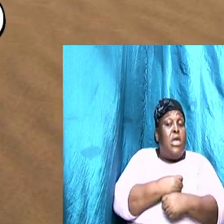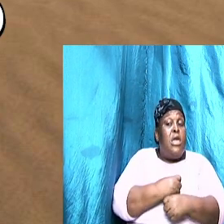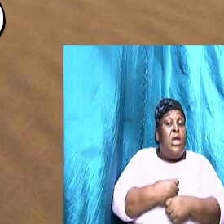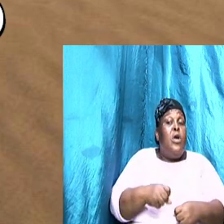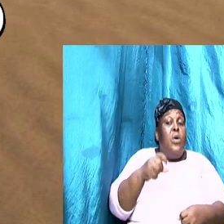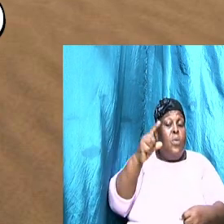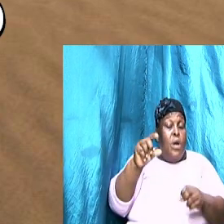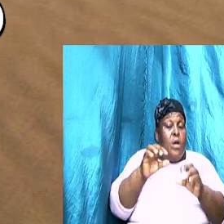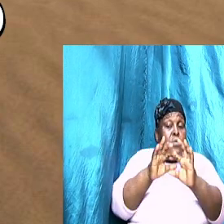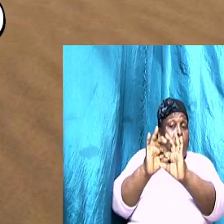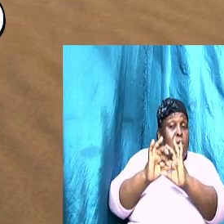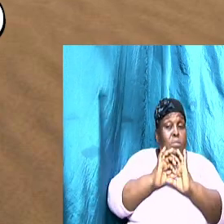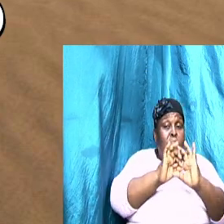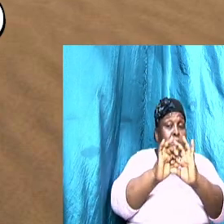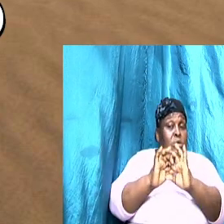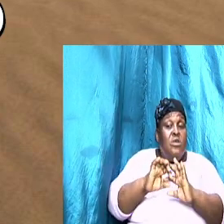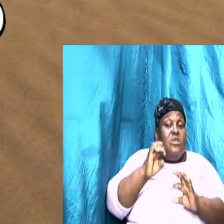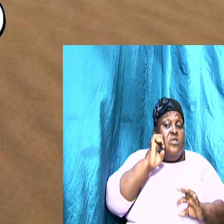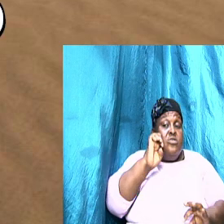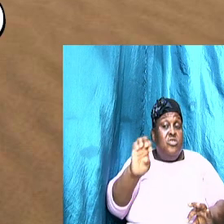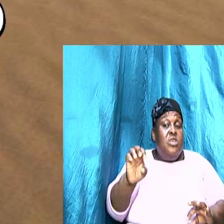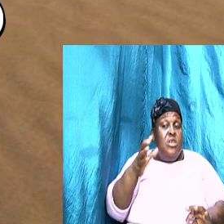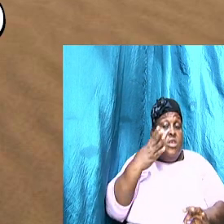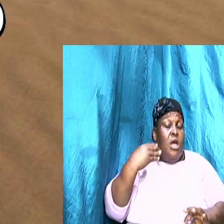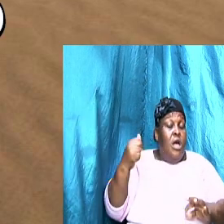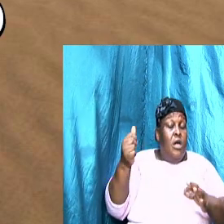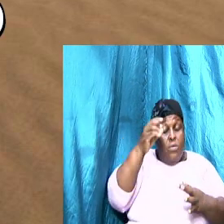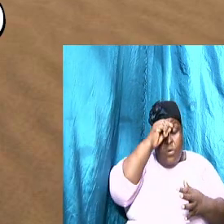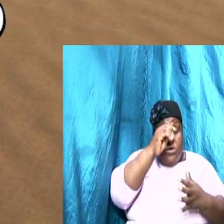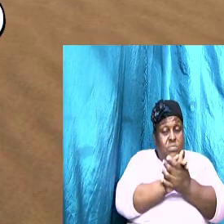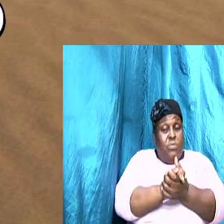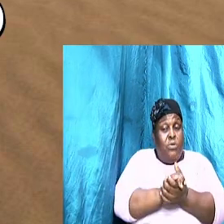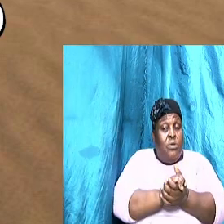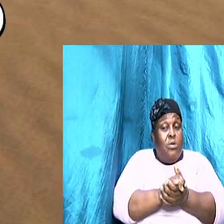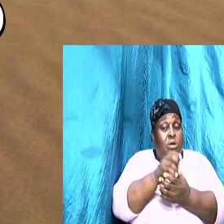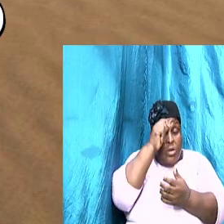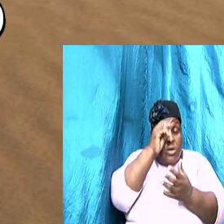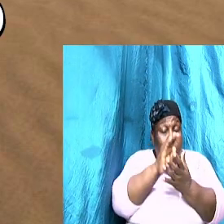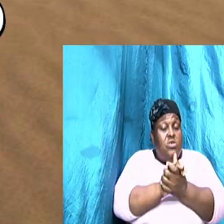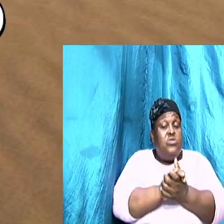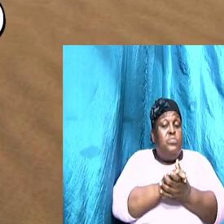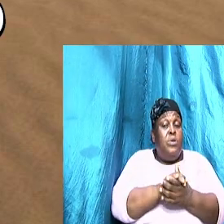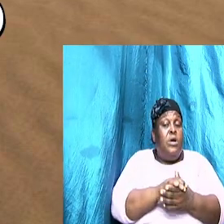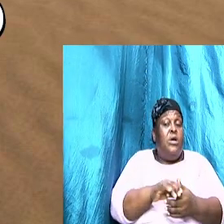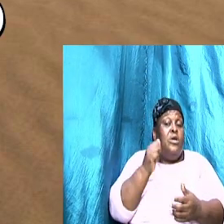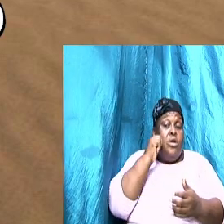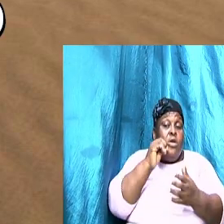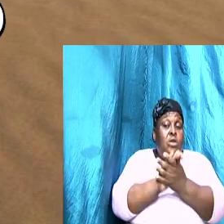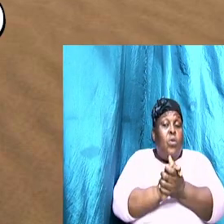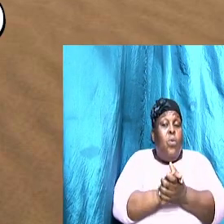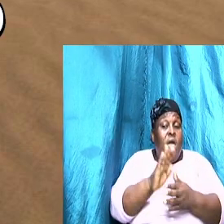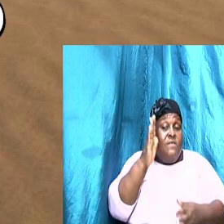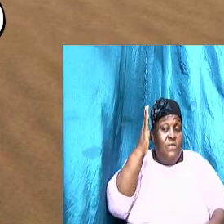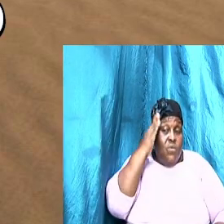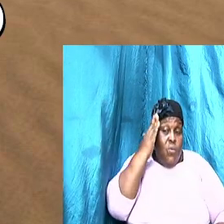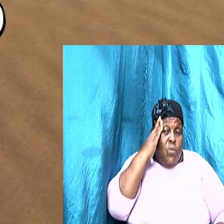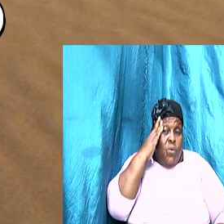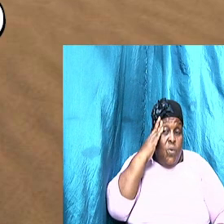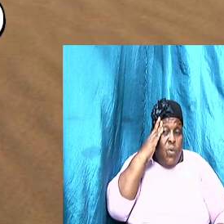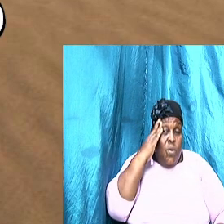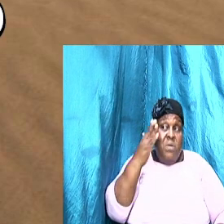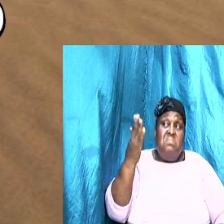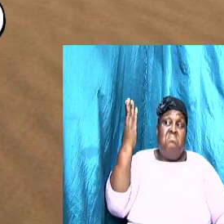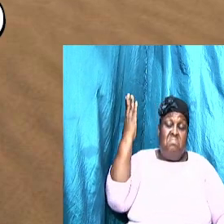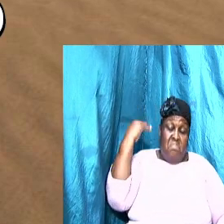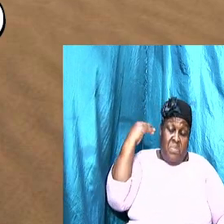relationship with she and her husband because the husband she knows because this is a wife from back then and she